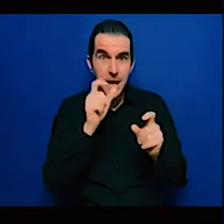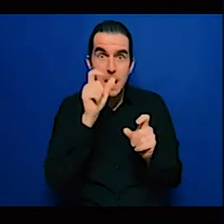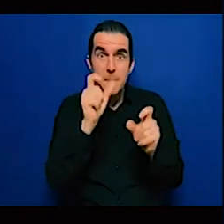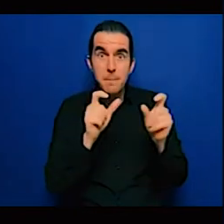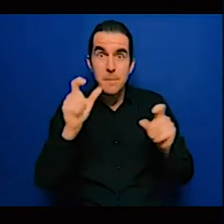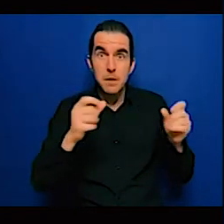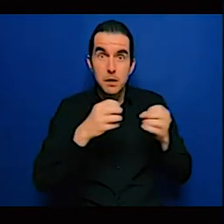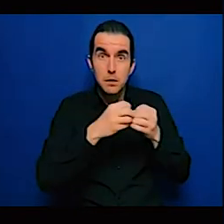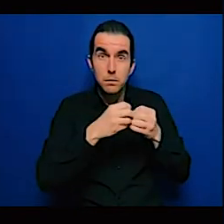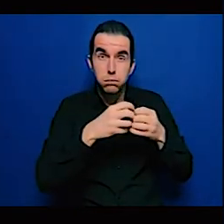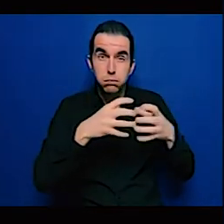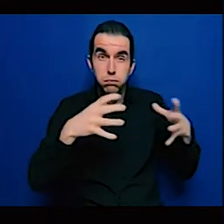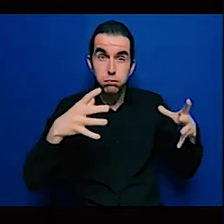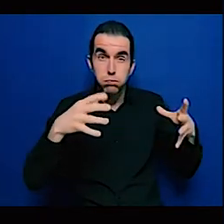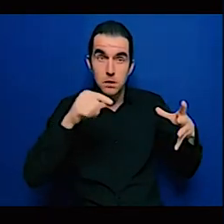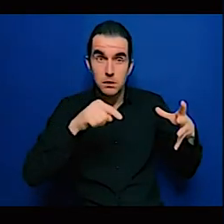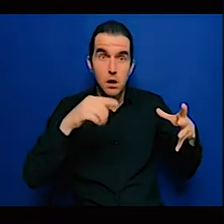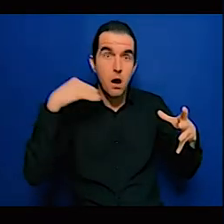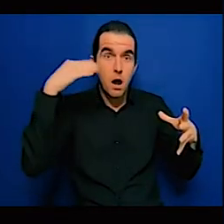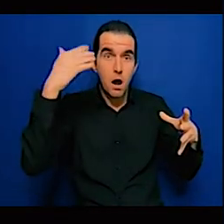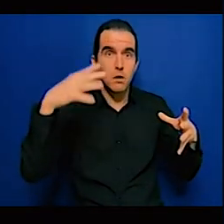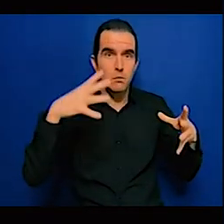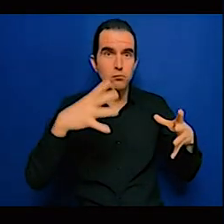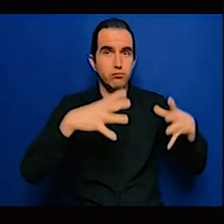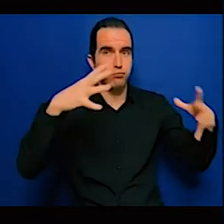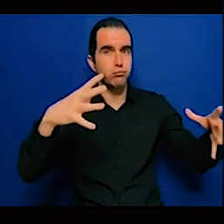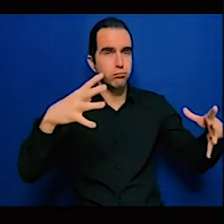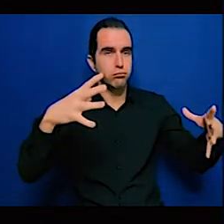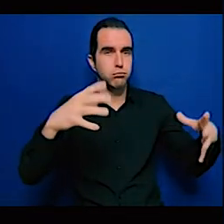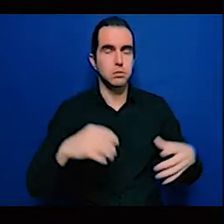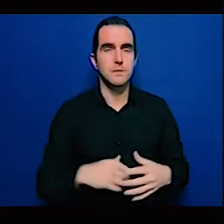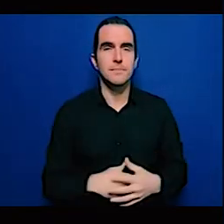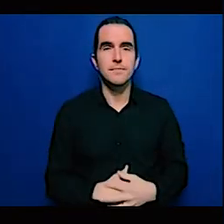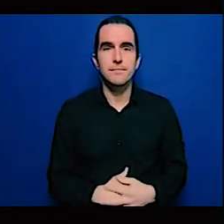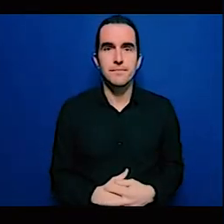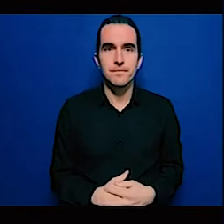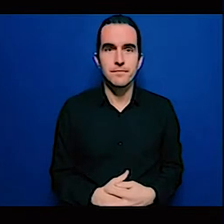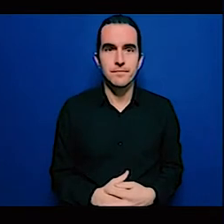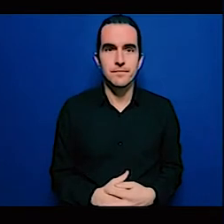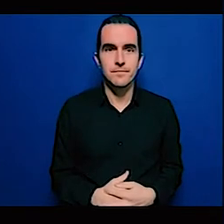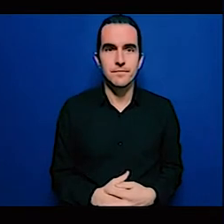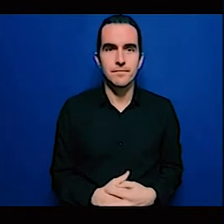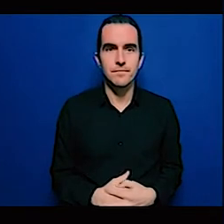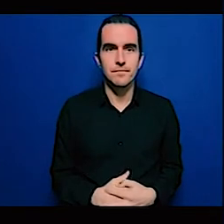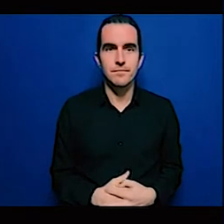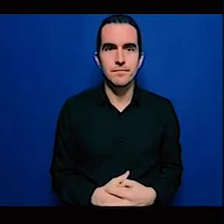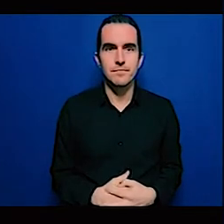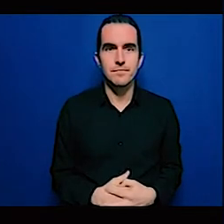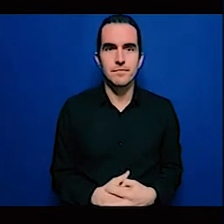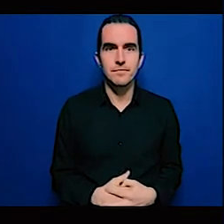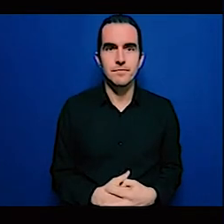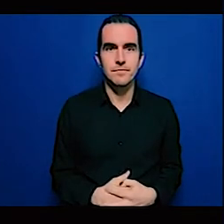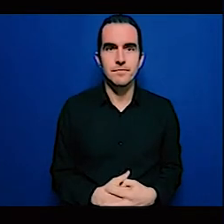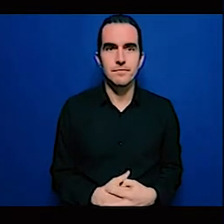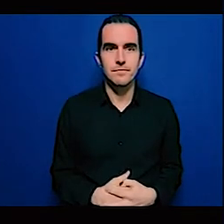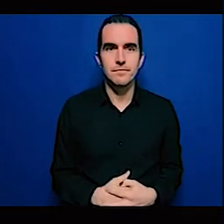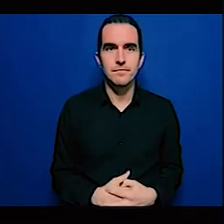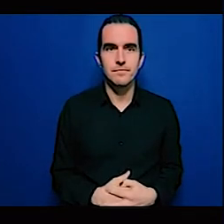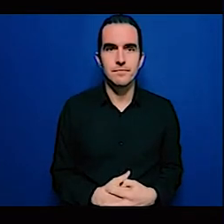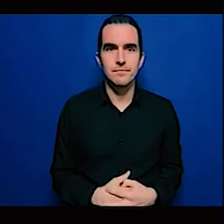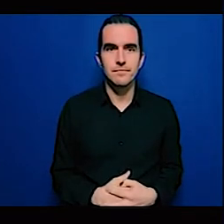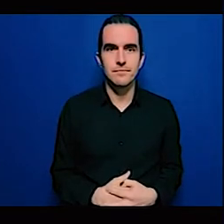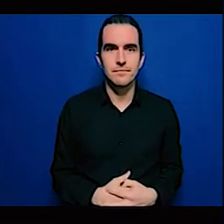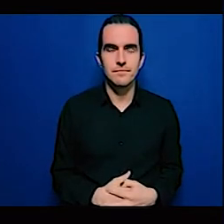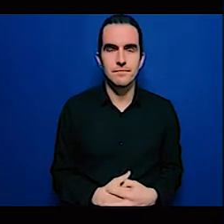at 1.3 billion and it's expected to double by 2050. And the profound demographic changes are set to drive